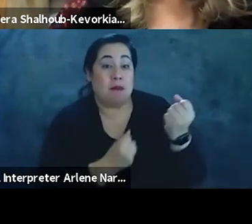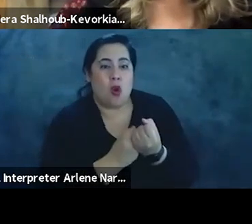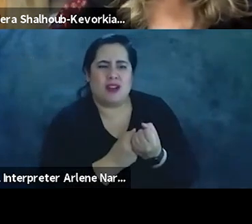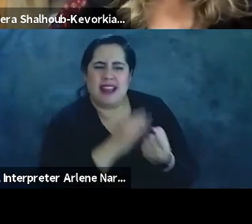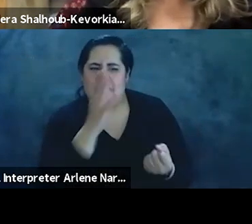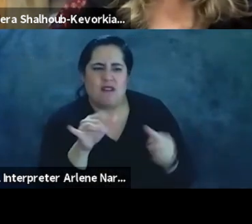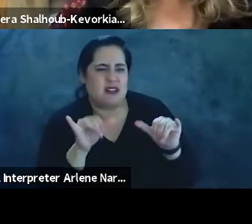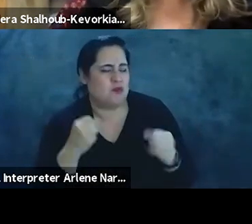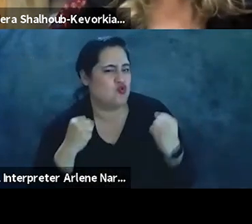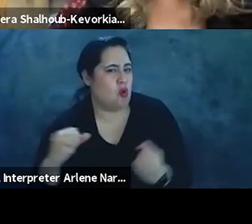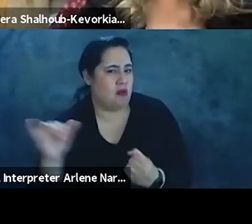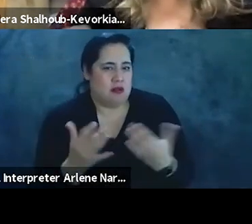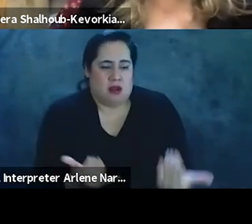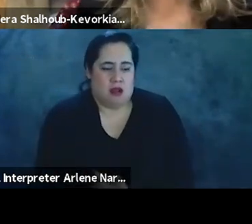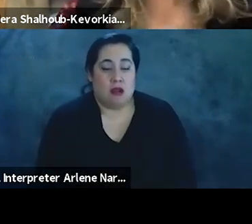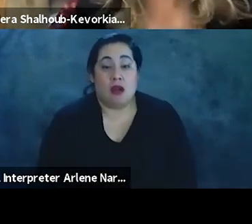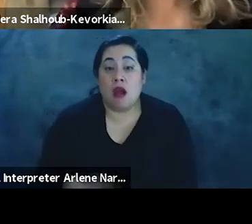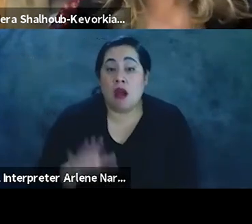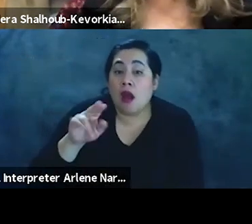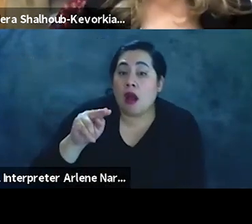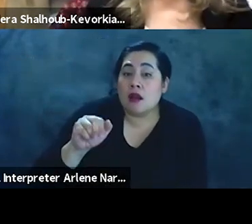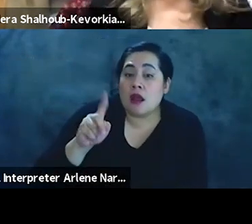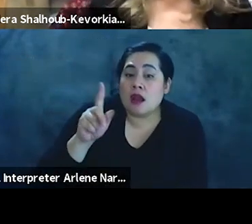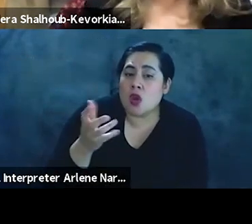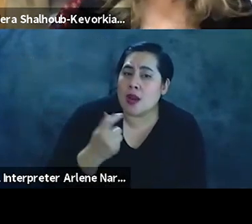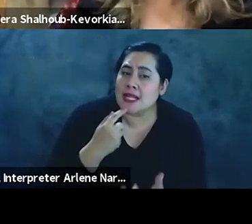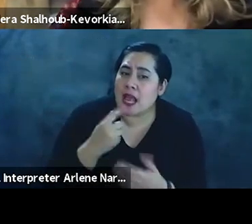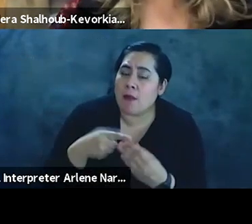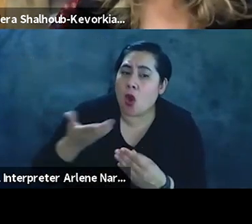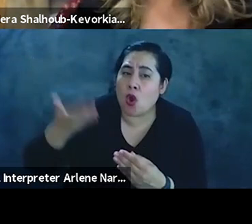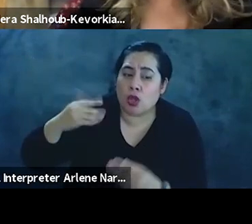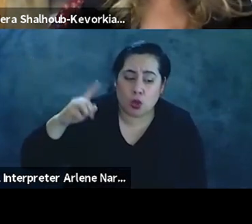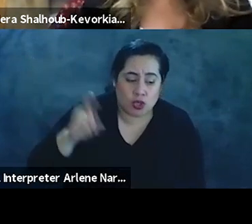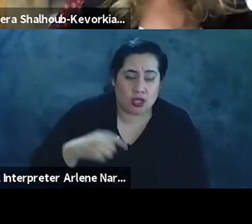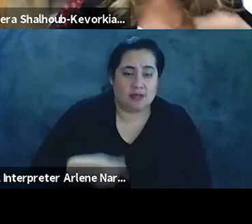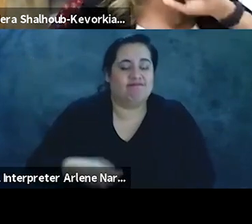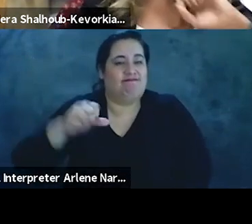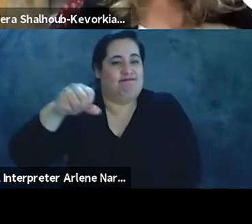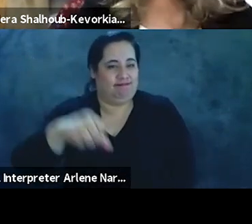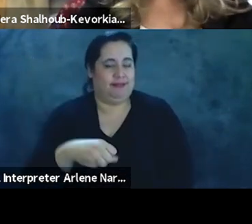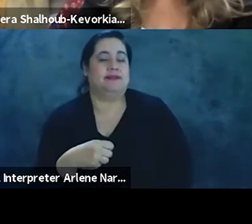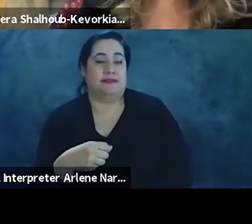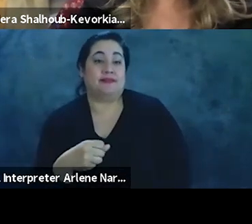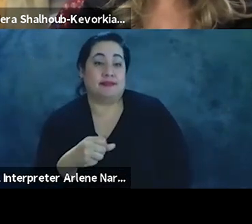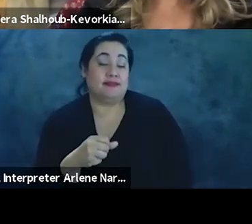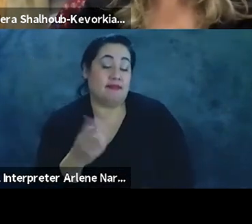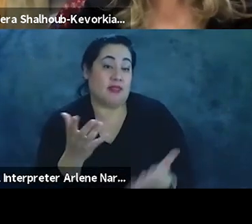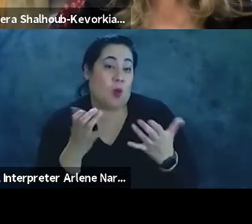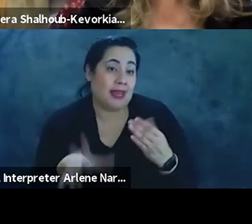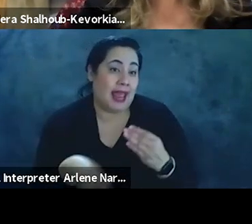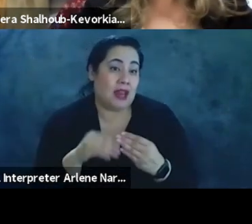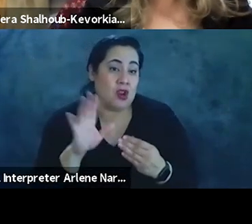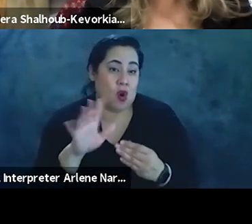um nadar are you wanting to perhaps say something on one of the earlier questions yes yes i actually wanted to pick up on